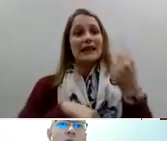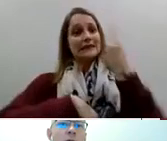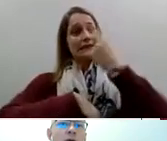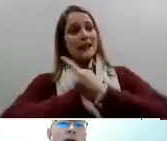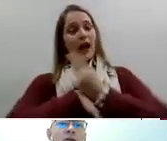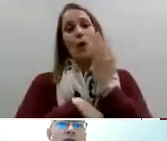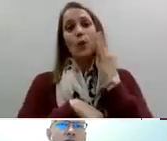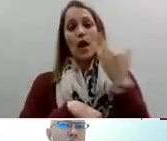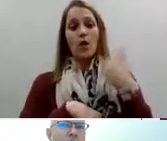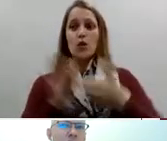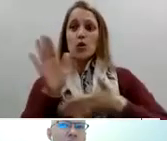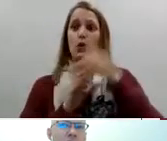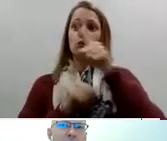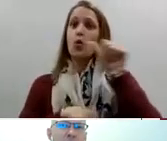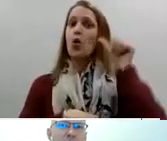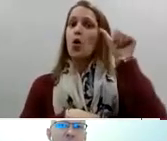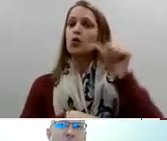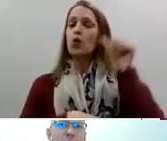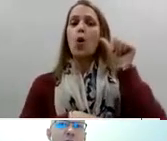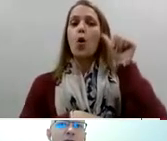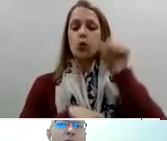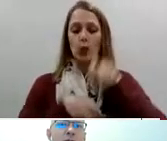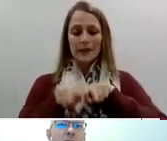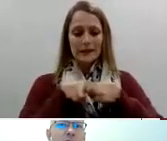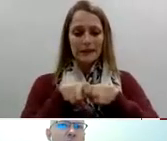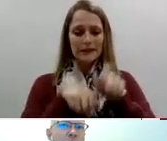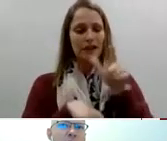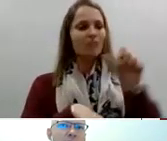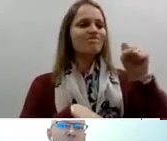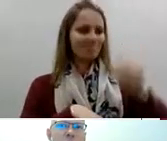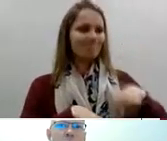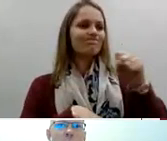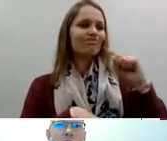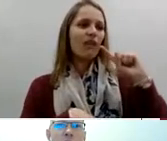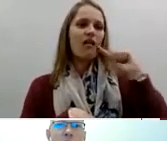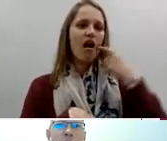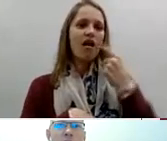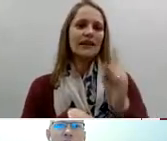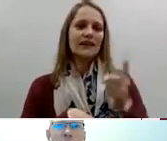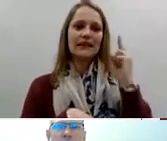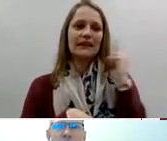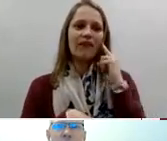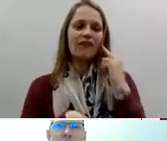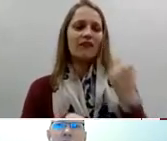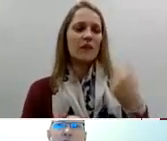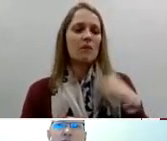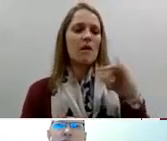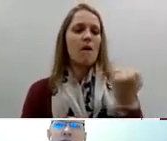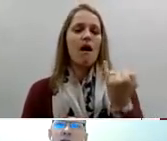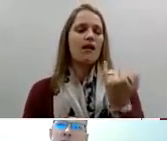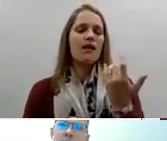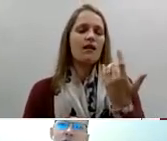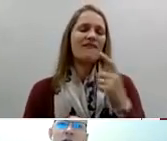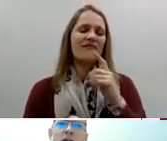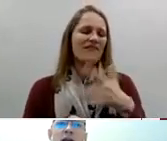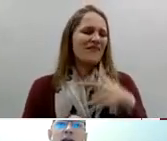we were never sure if our child was going to be deaf or hearing so when we went to the audiologist and she said